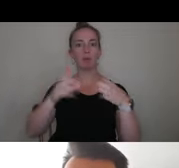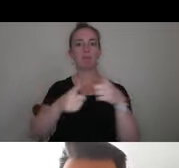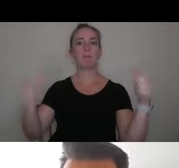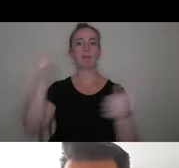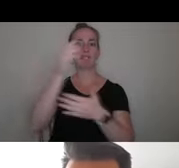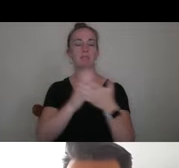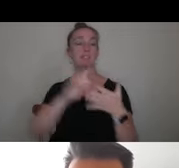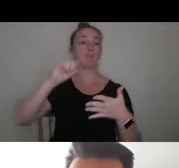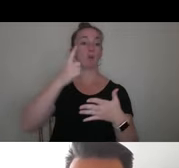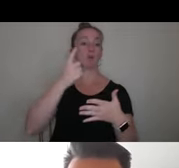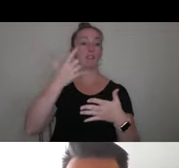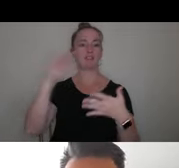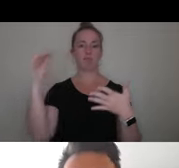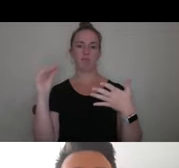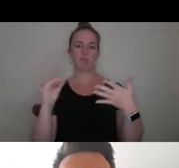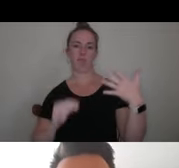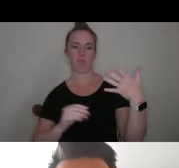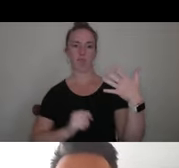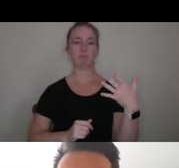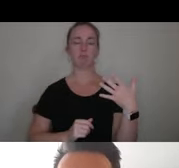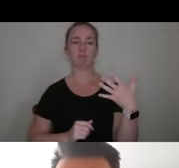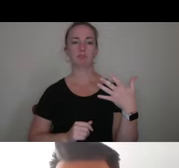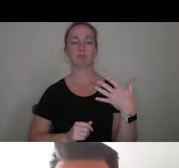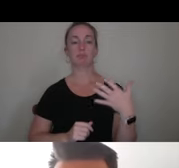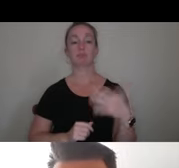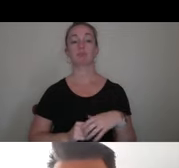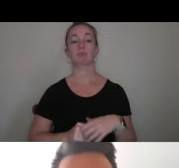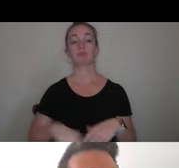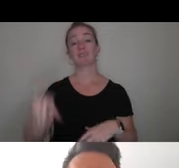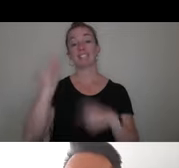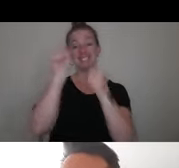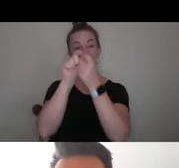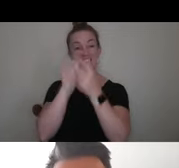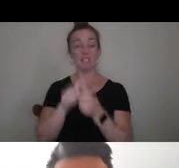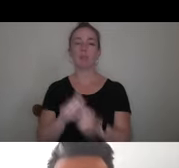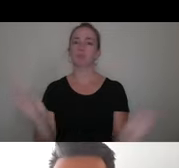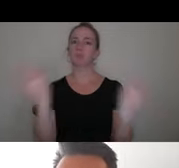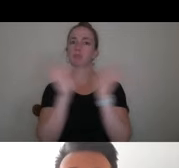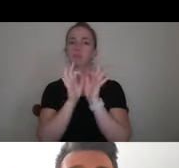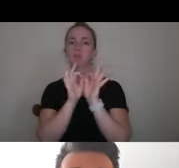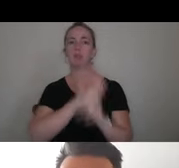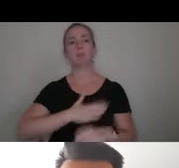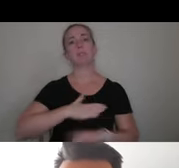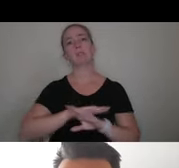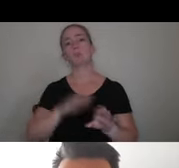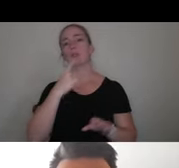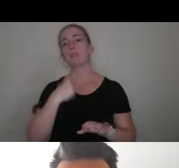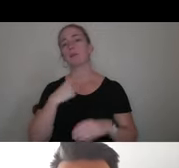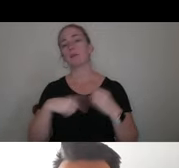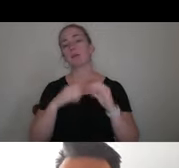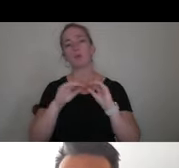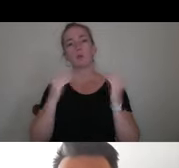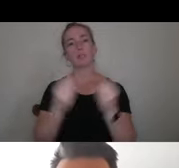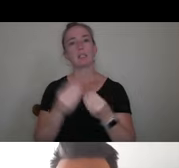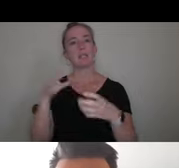and then fill in the gaps. Detail also matters. Please don't tell me about an organization in your